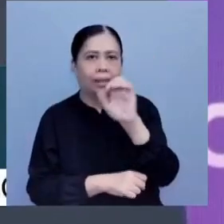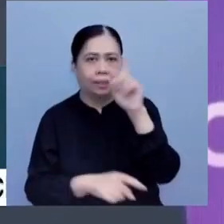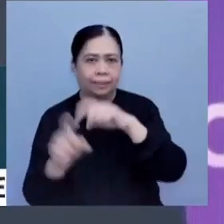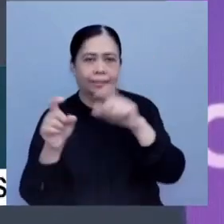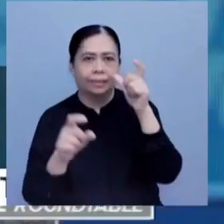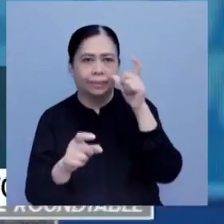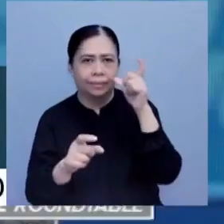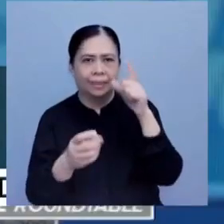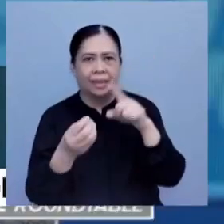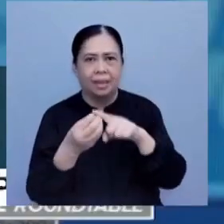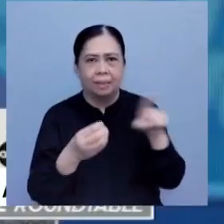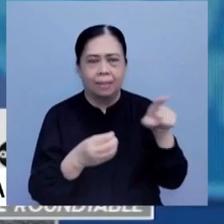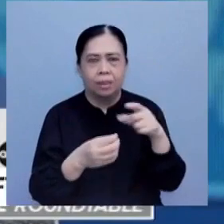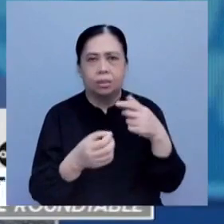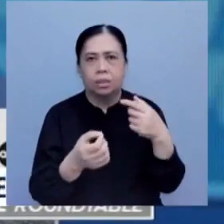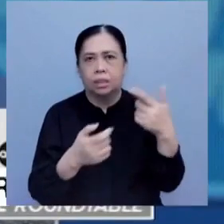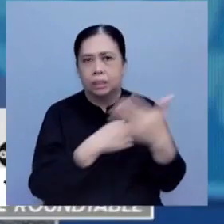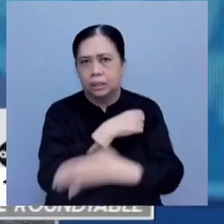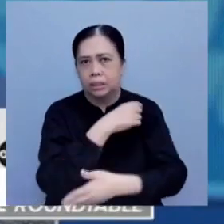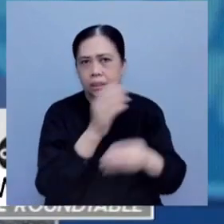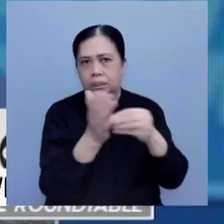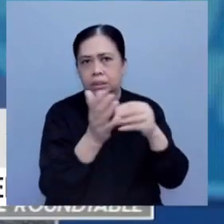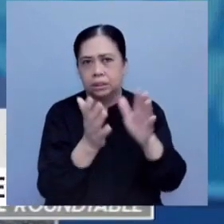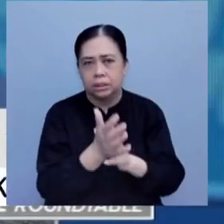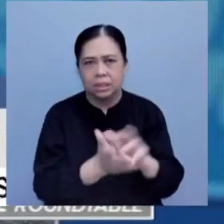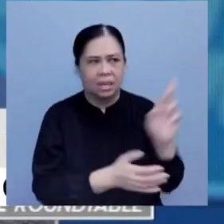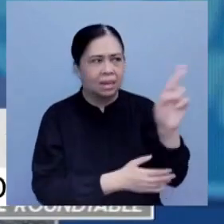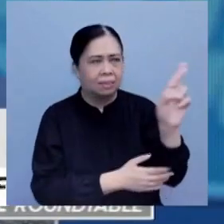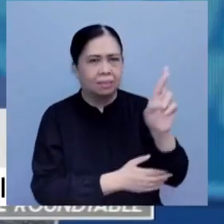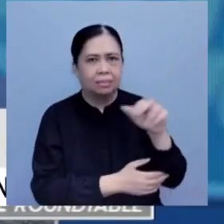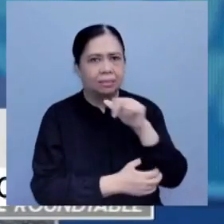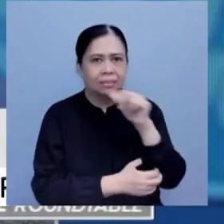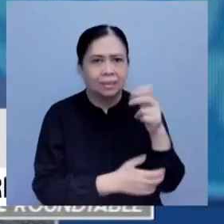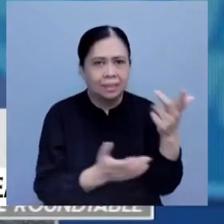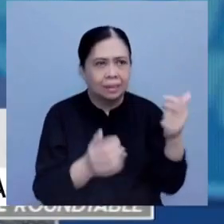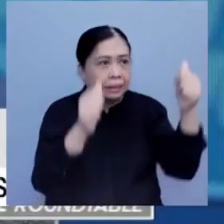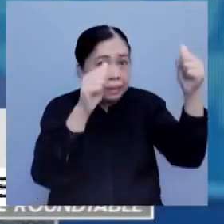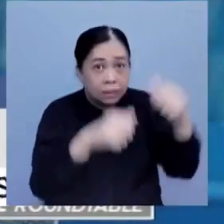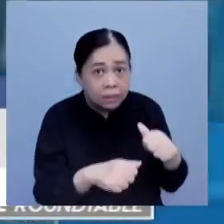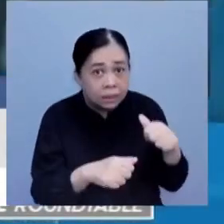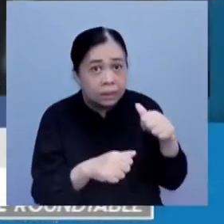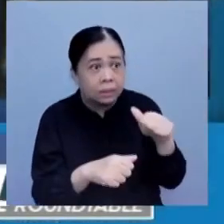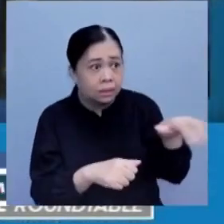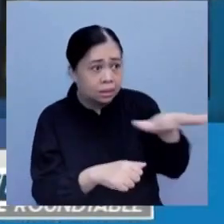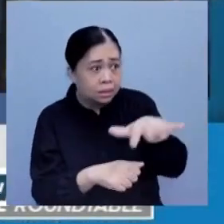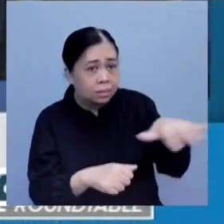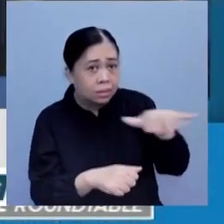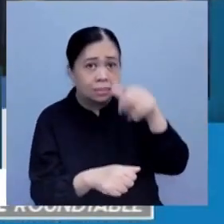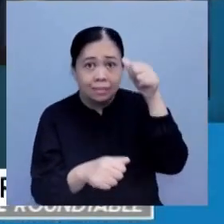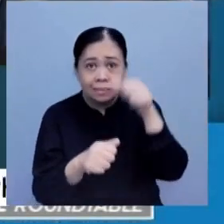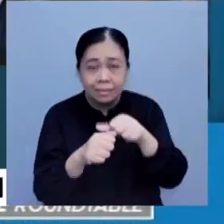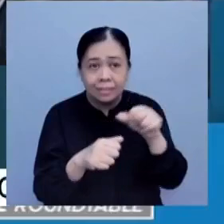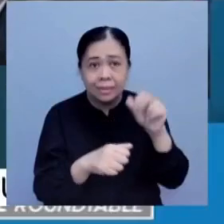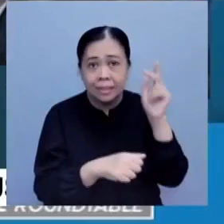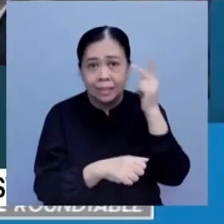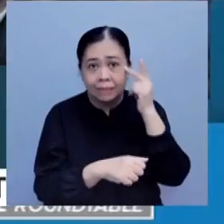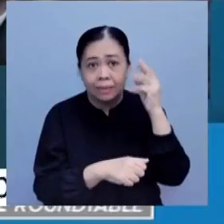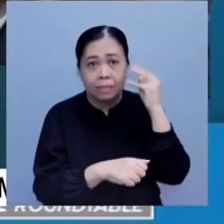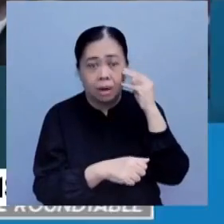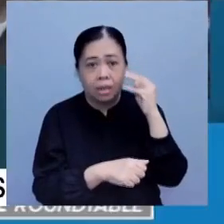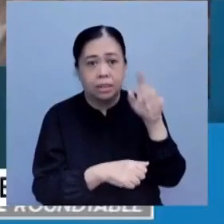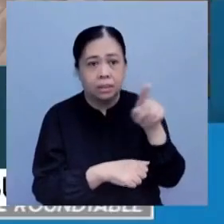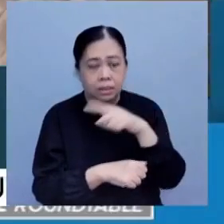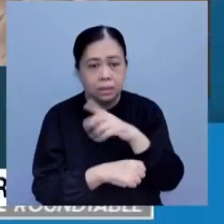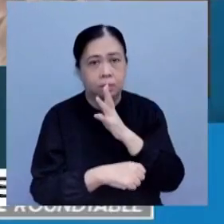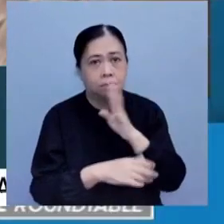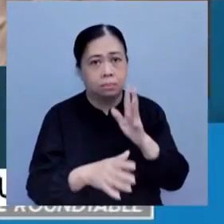nation's debt. This is because Republicans can't, on the Hill, can't even agree among themselves. And remember, Kevin McCarthy and, Speaker McCarthy